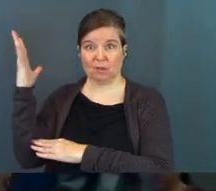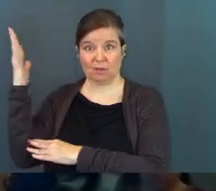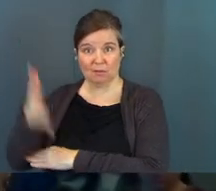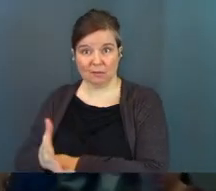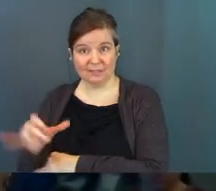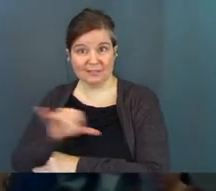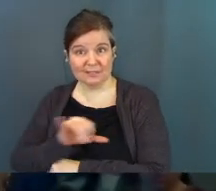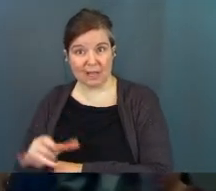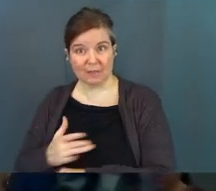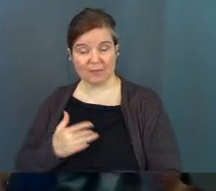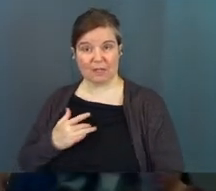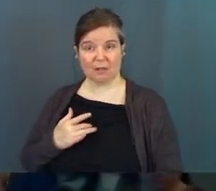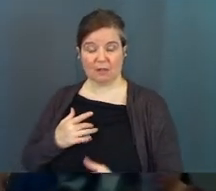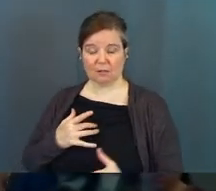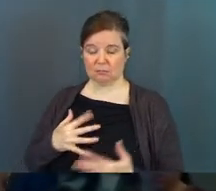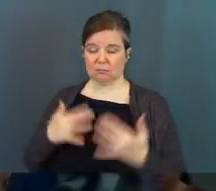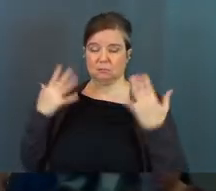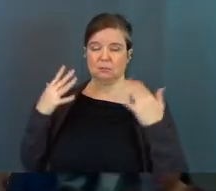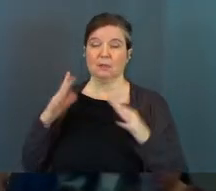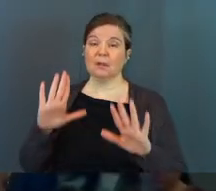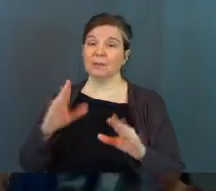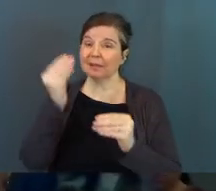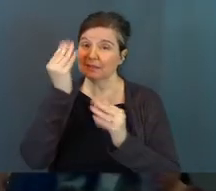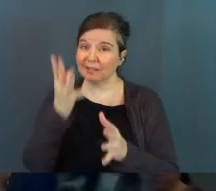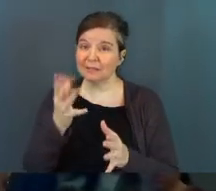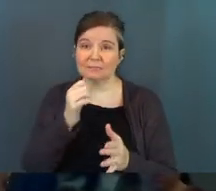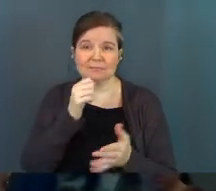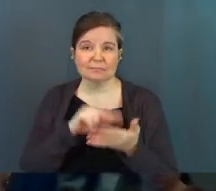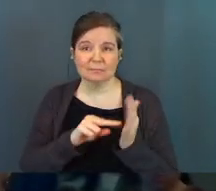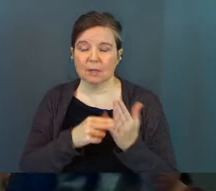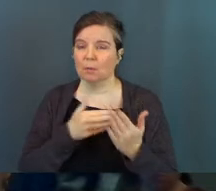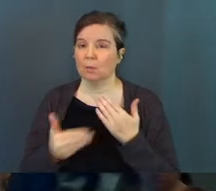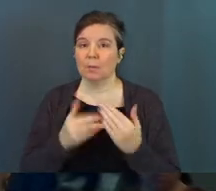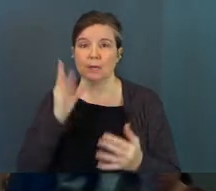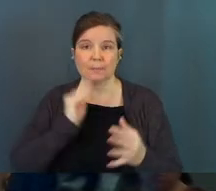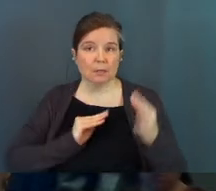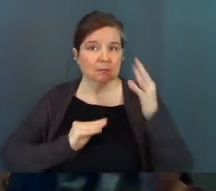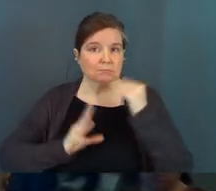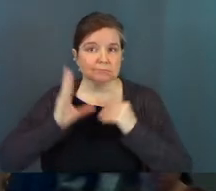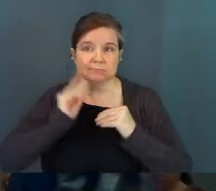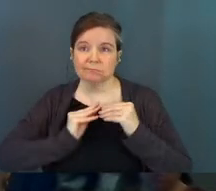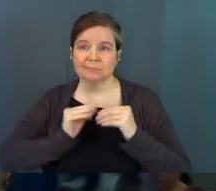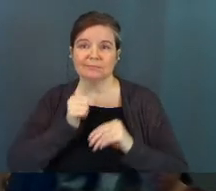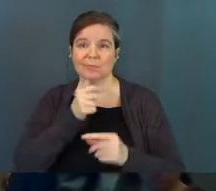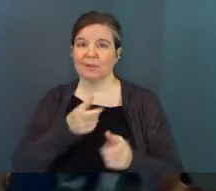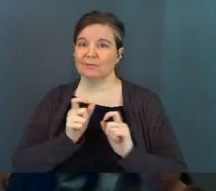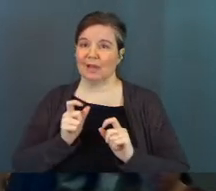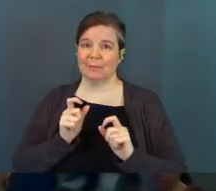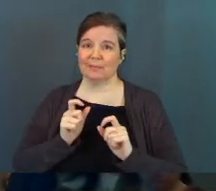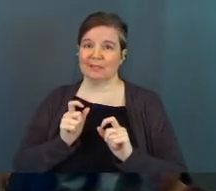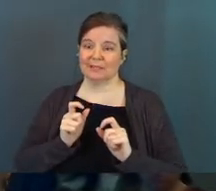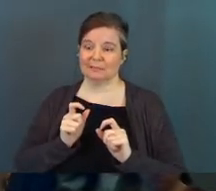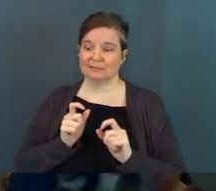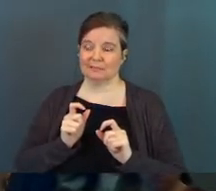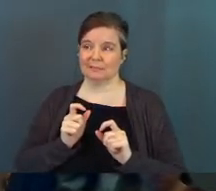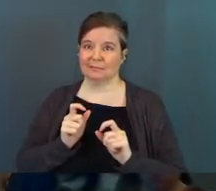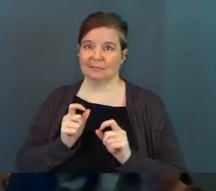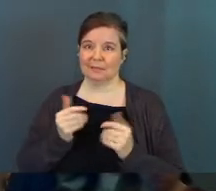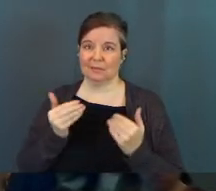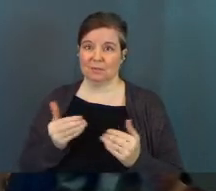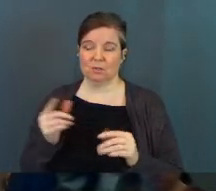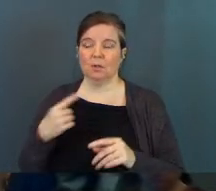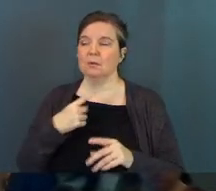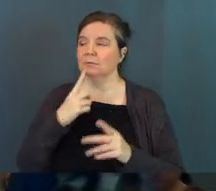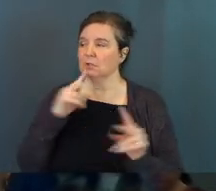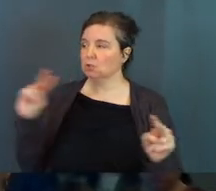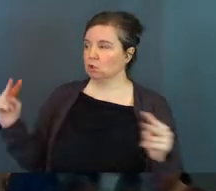today, church? That does not mean, no matter what we go through, we have not been given a sentence to just fall. Can you turn